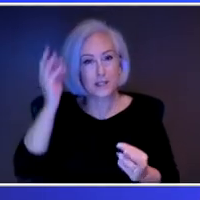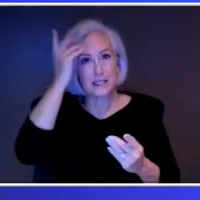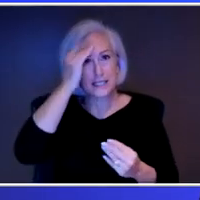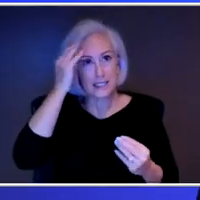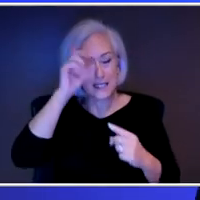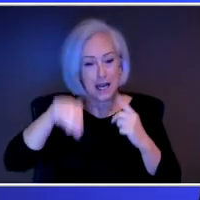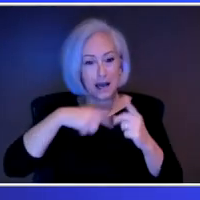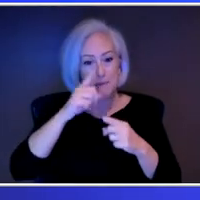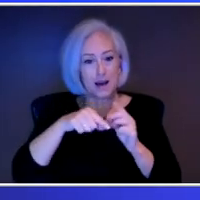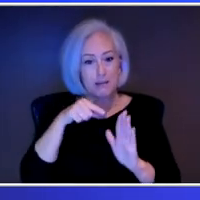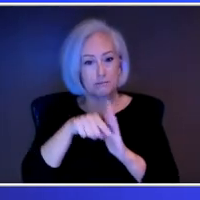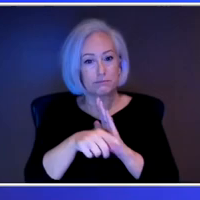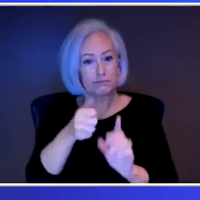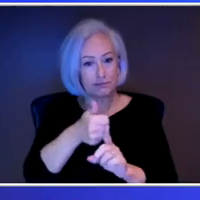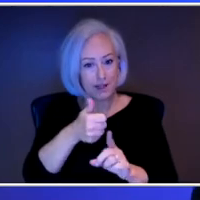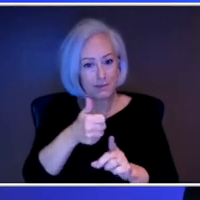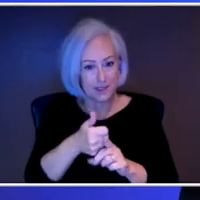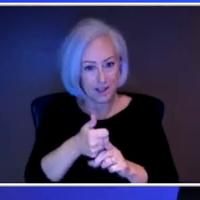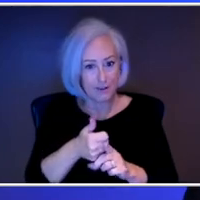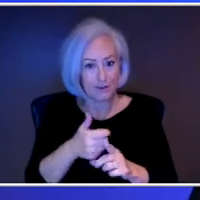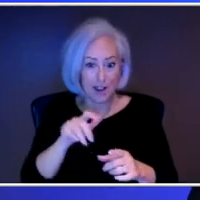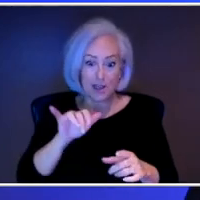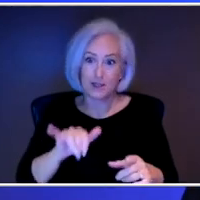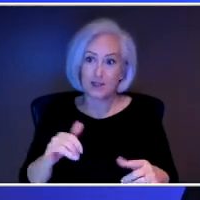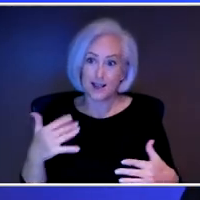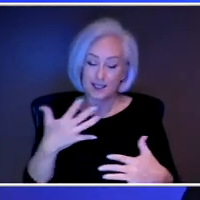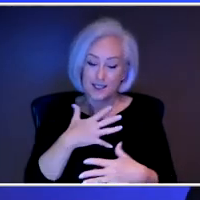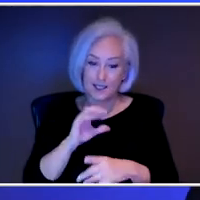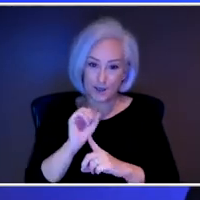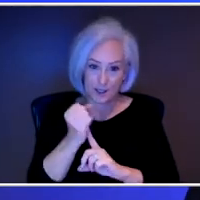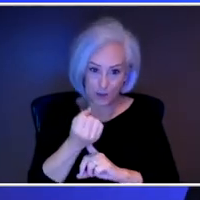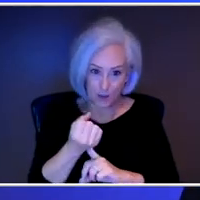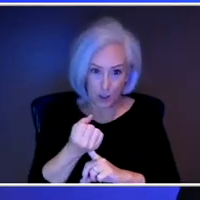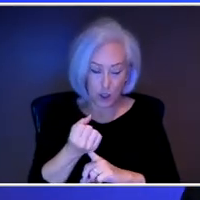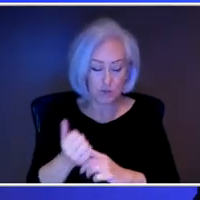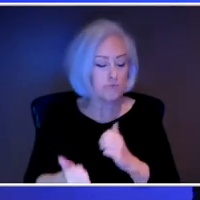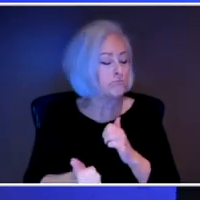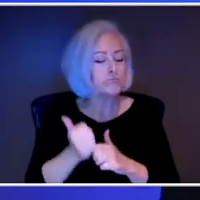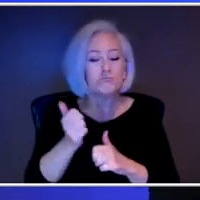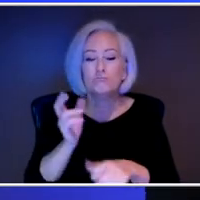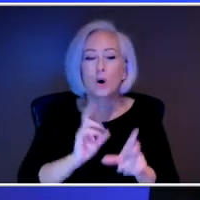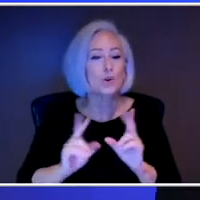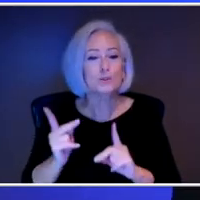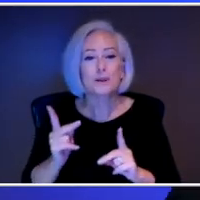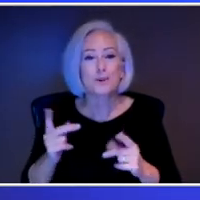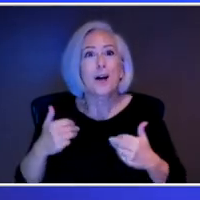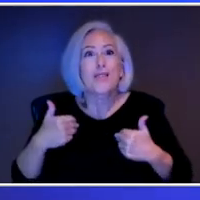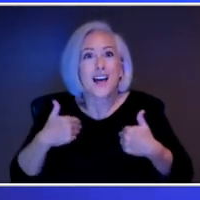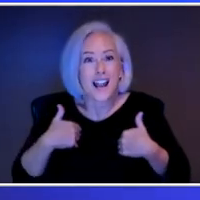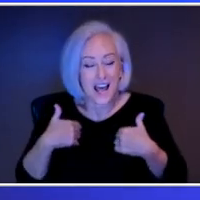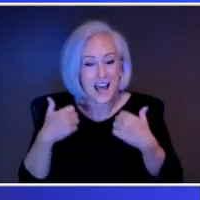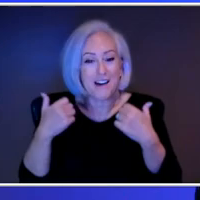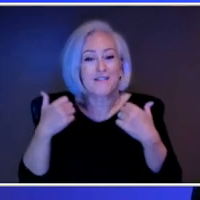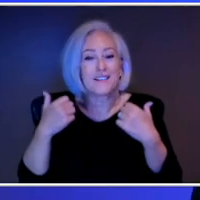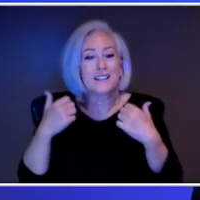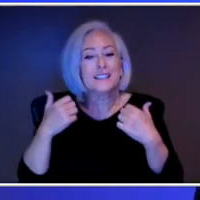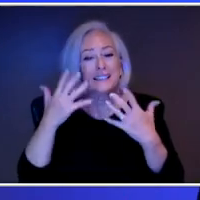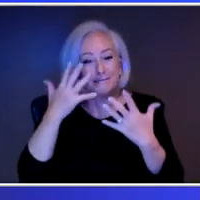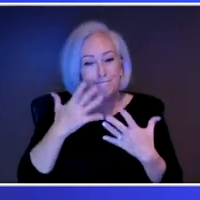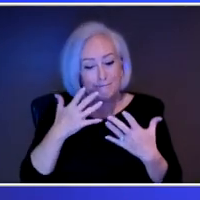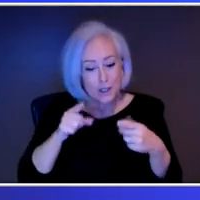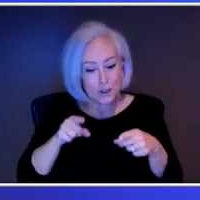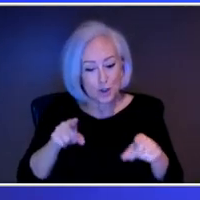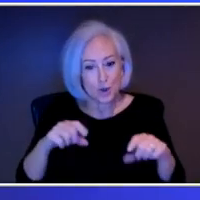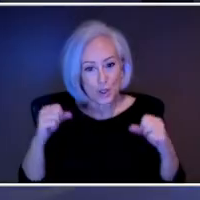that's obviously an alarming situation that most people that go into winter don't go to that level. So, that's the kind of differentiation